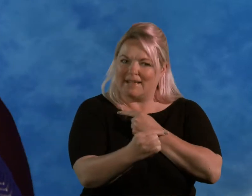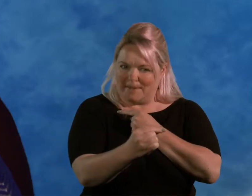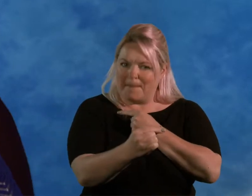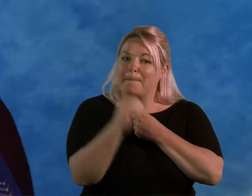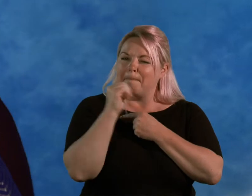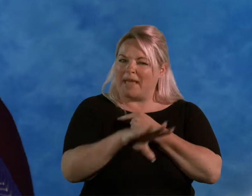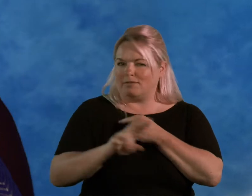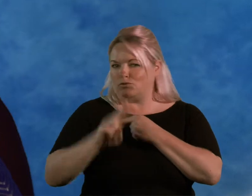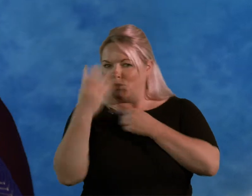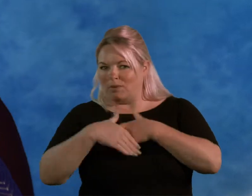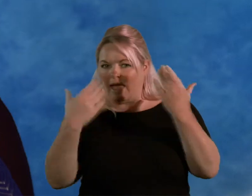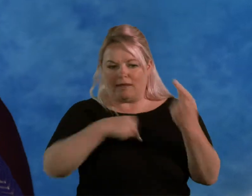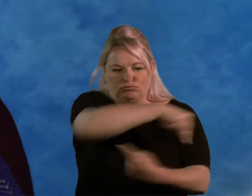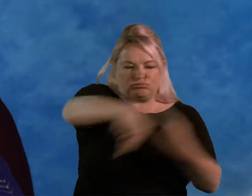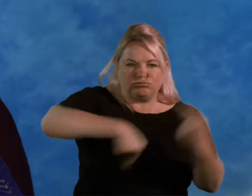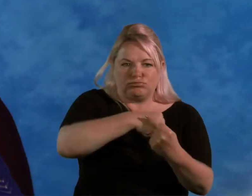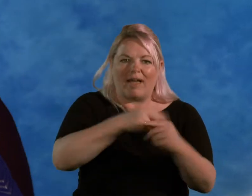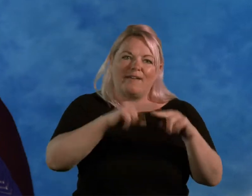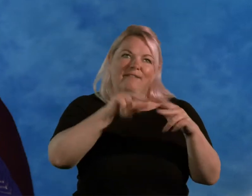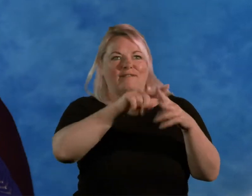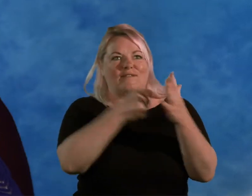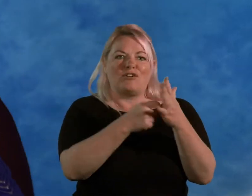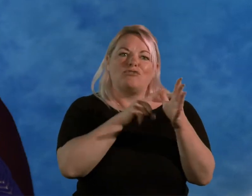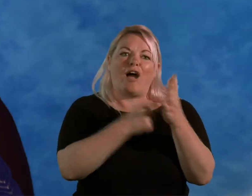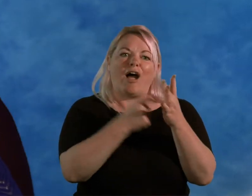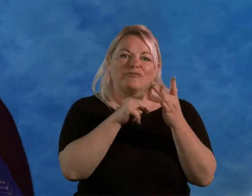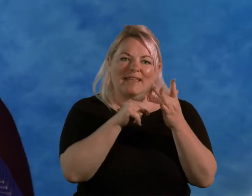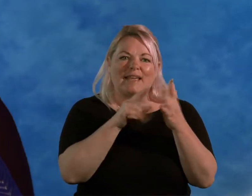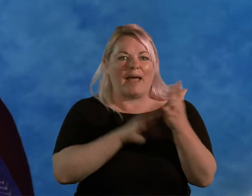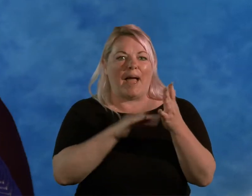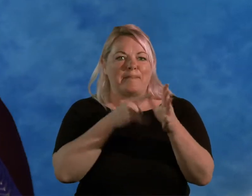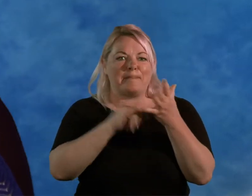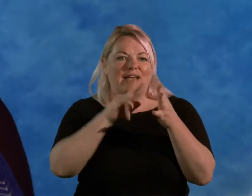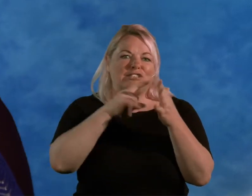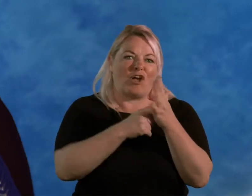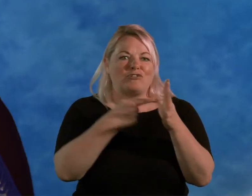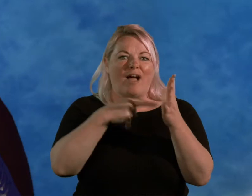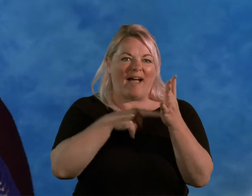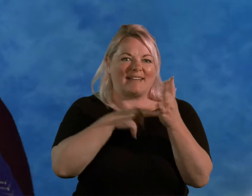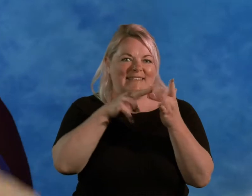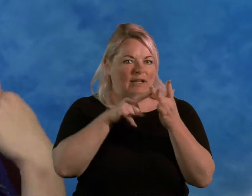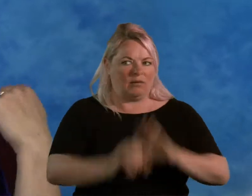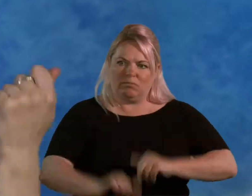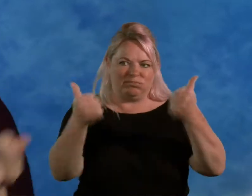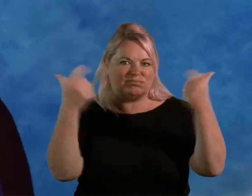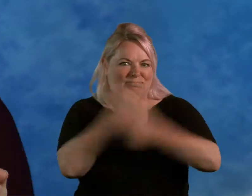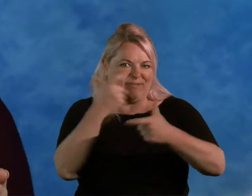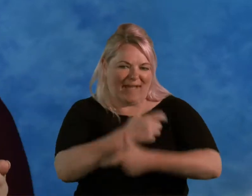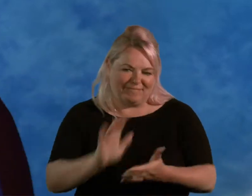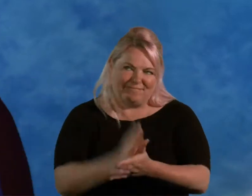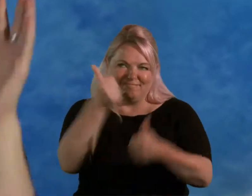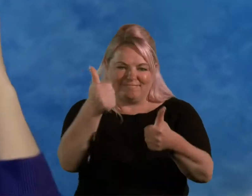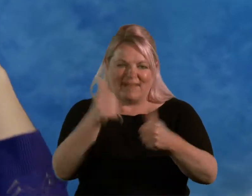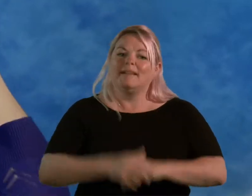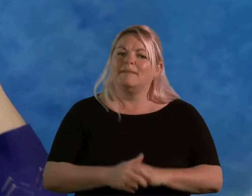So I did a couple of track days driving Ferrari, Maserati, really good fun. Even wearing a helmet,